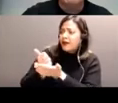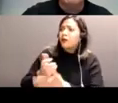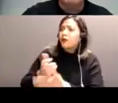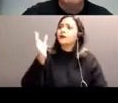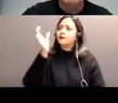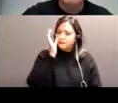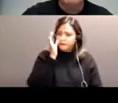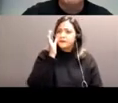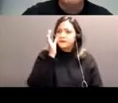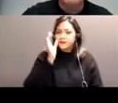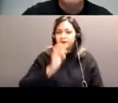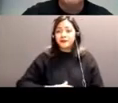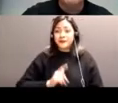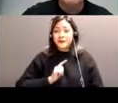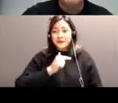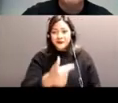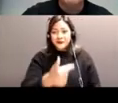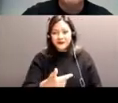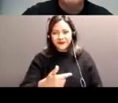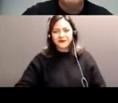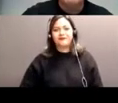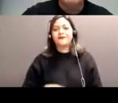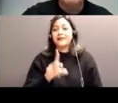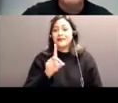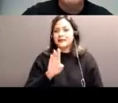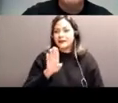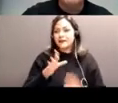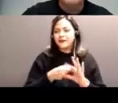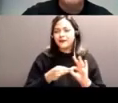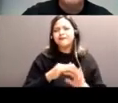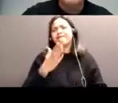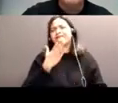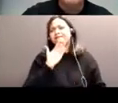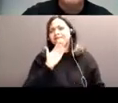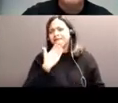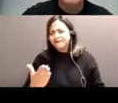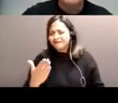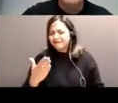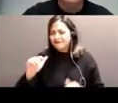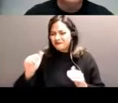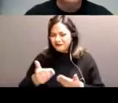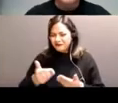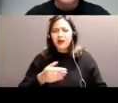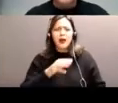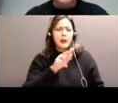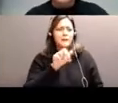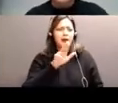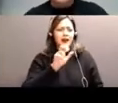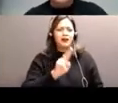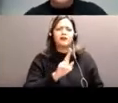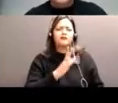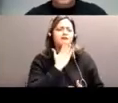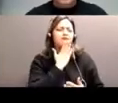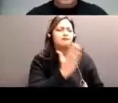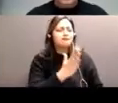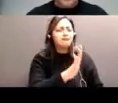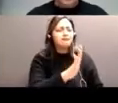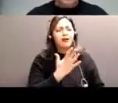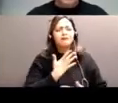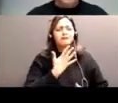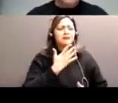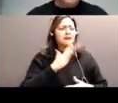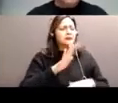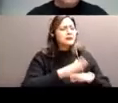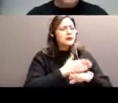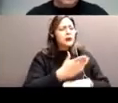Thanks so much, Randy, for the introduction. I'd also like to thank Marion once again for the beautiful music. It's the cadence